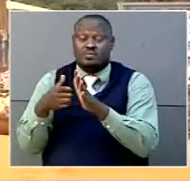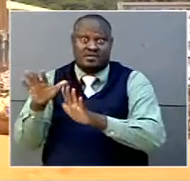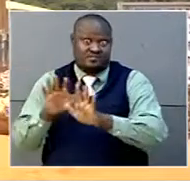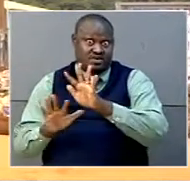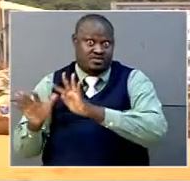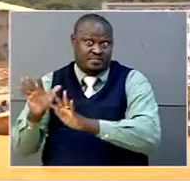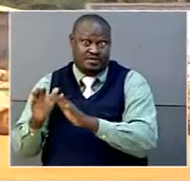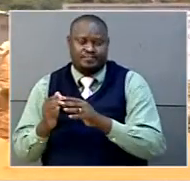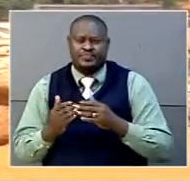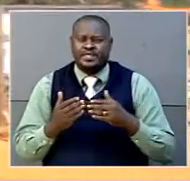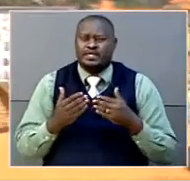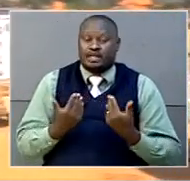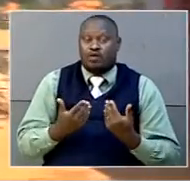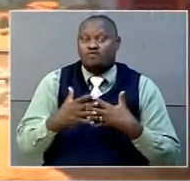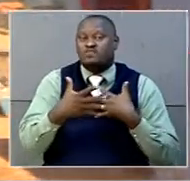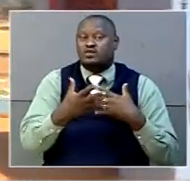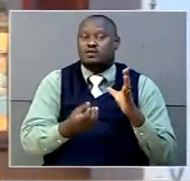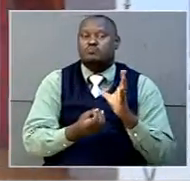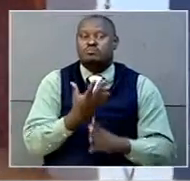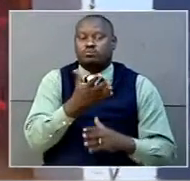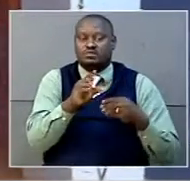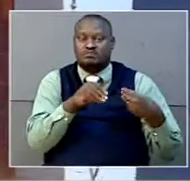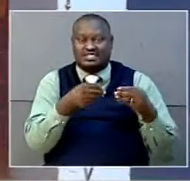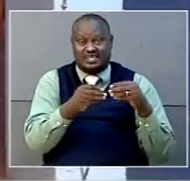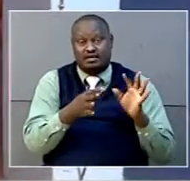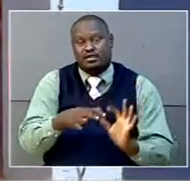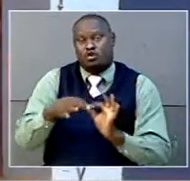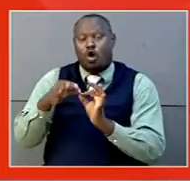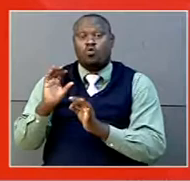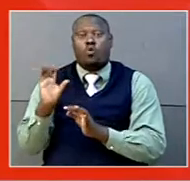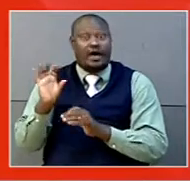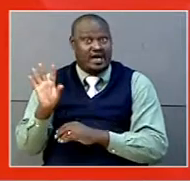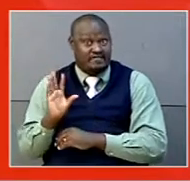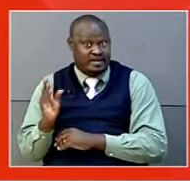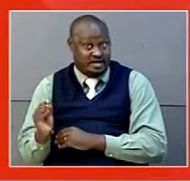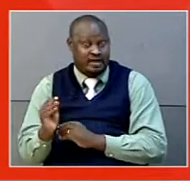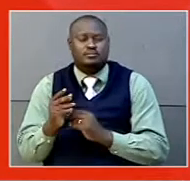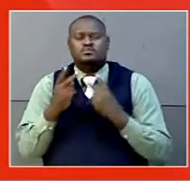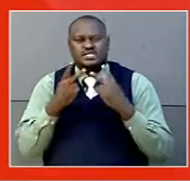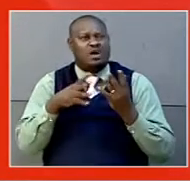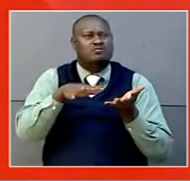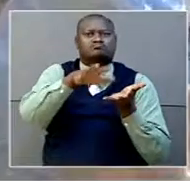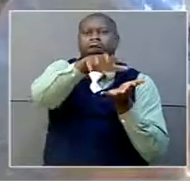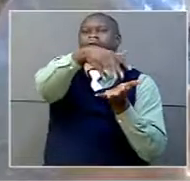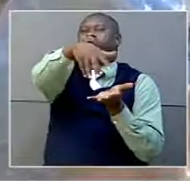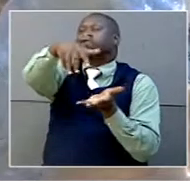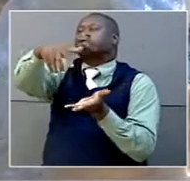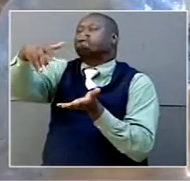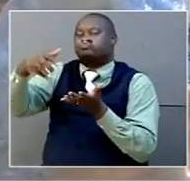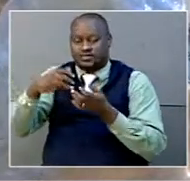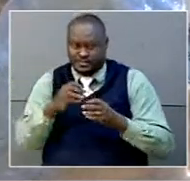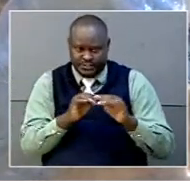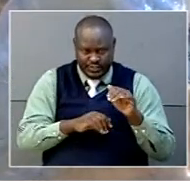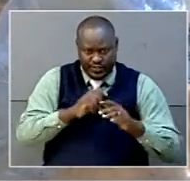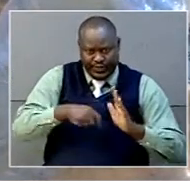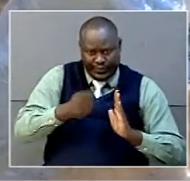Plastic Recycling Industries Uganda, a subsidiary of Coca-Cola Africa, is however turning this plastic waste into treasure and